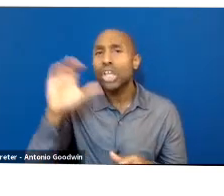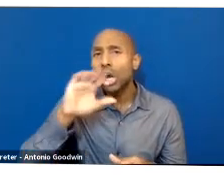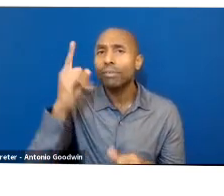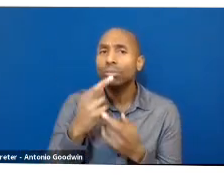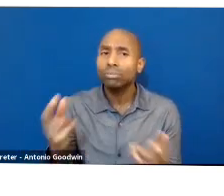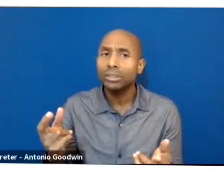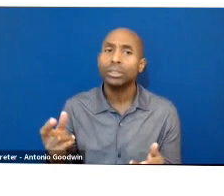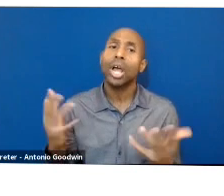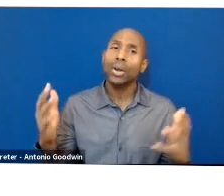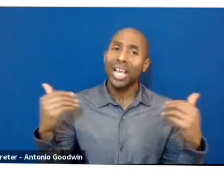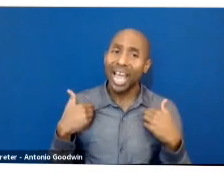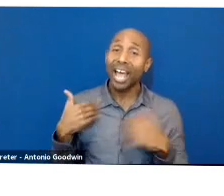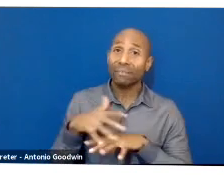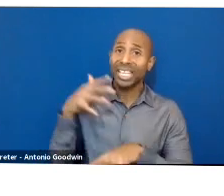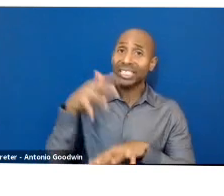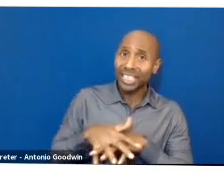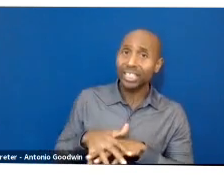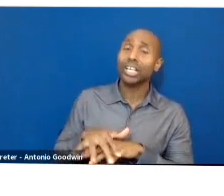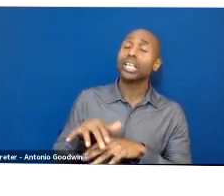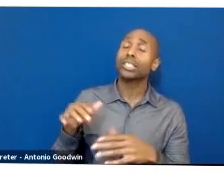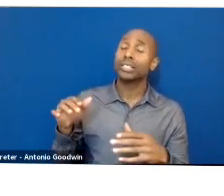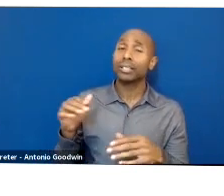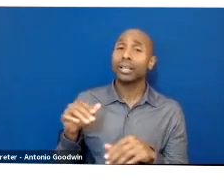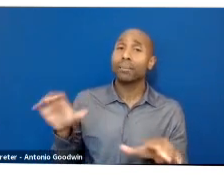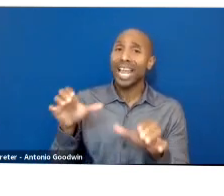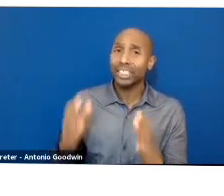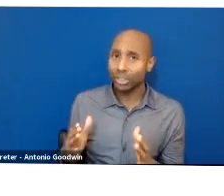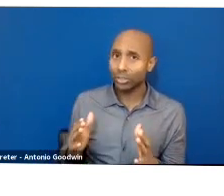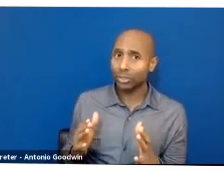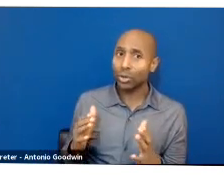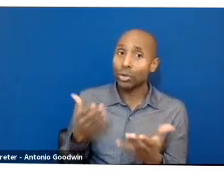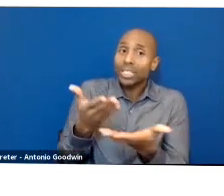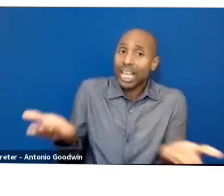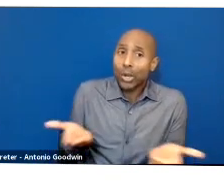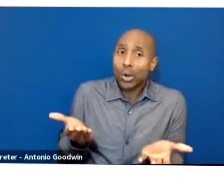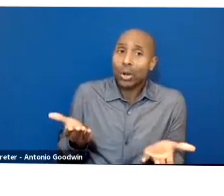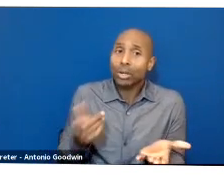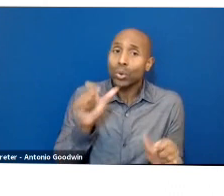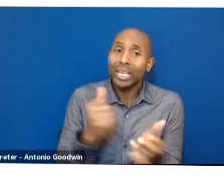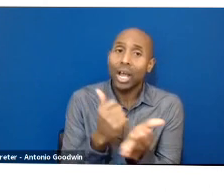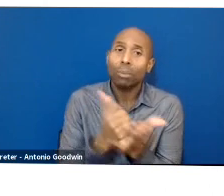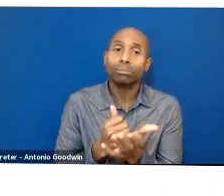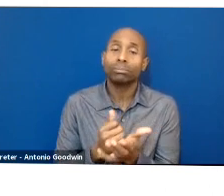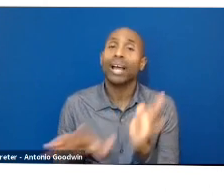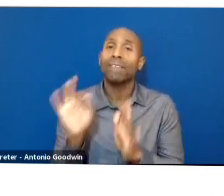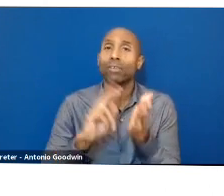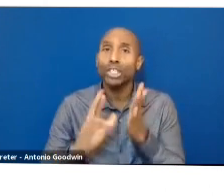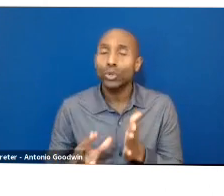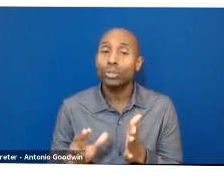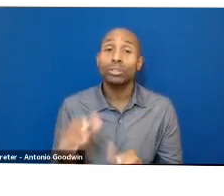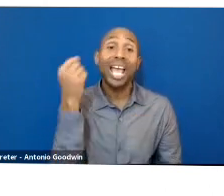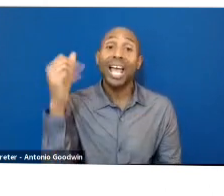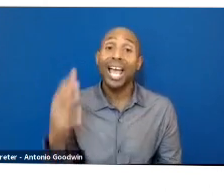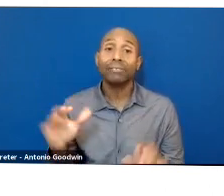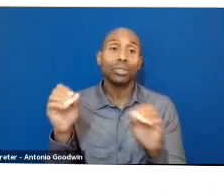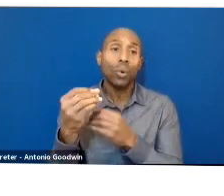activists, organizations and consultants who can help you become more sustainable and regenerative in your brand